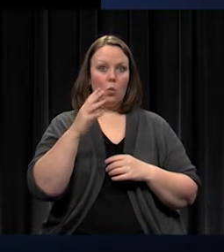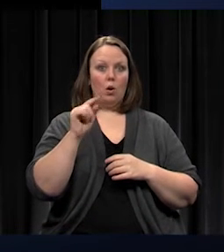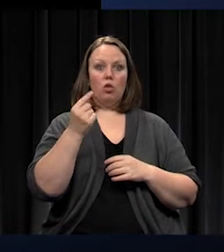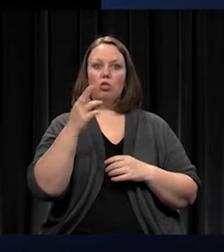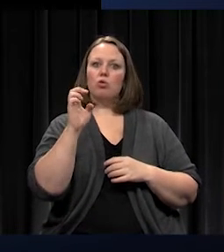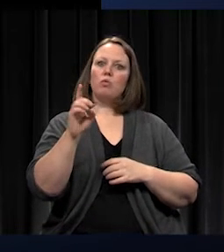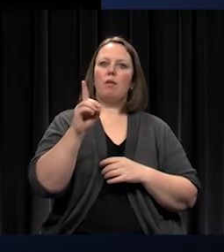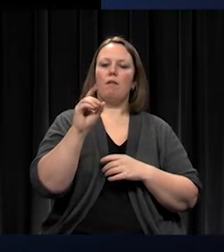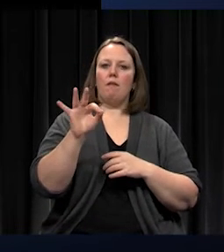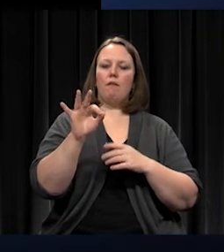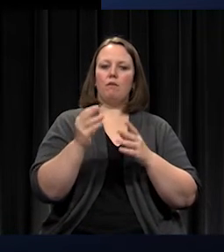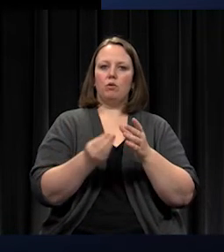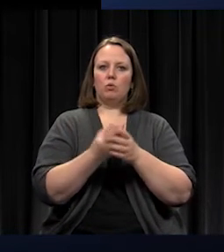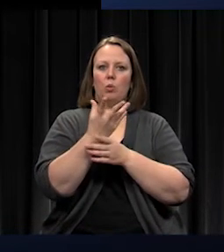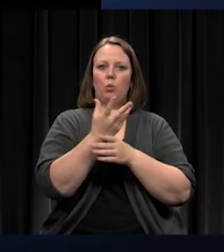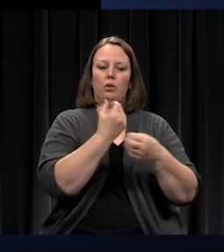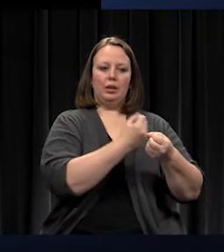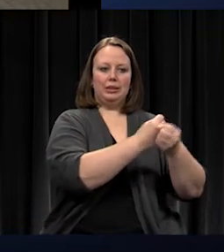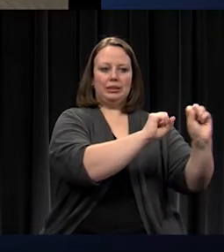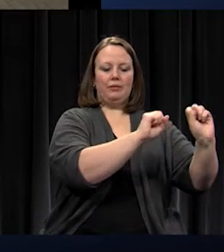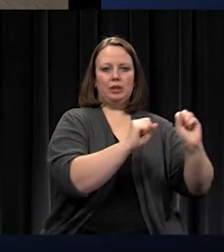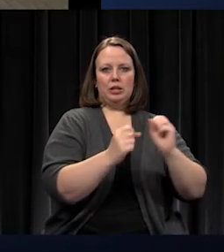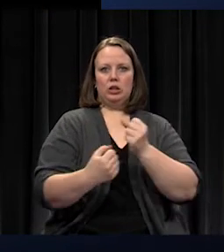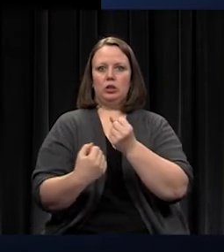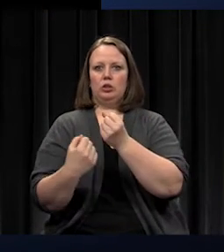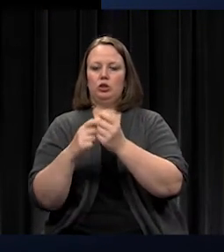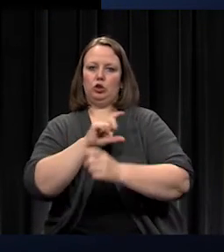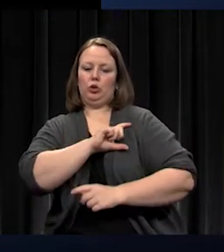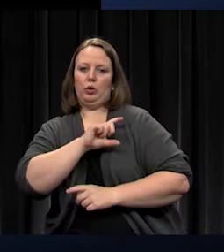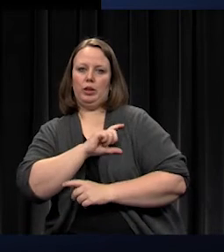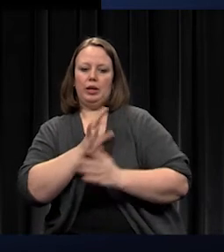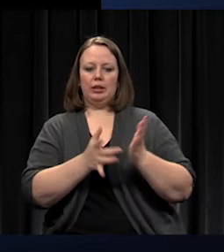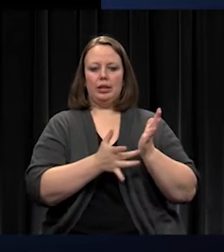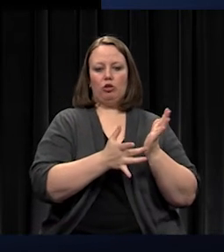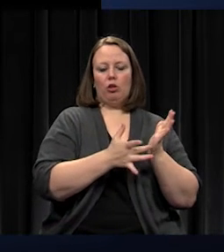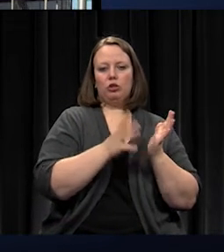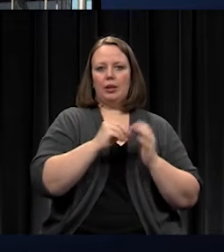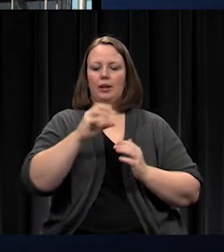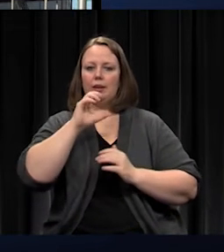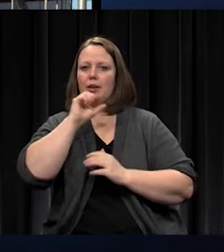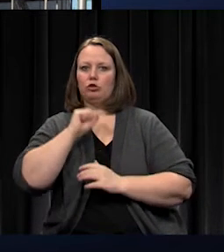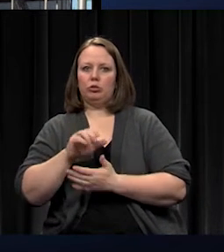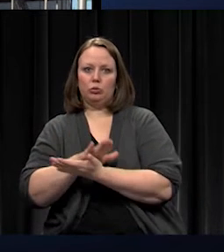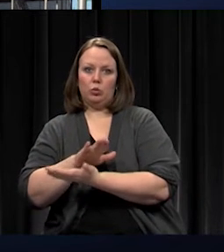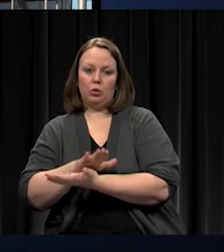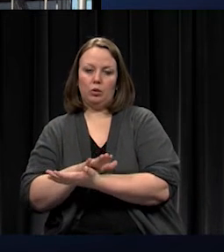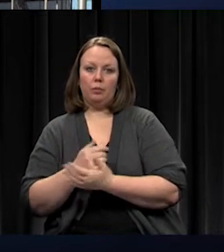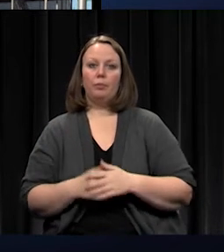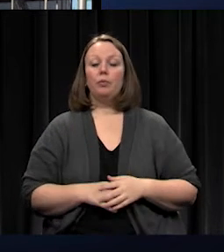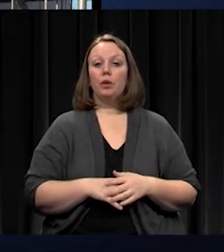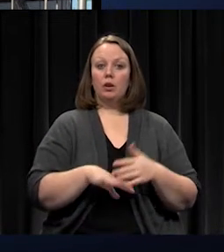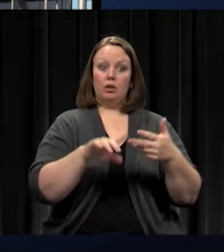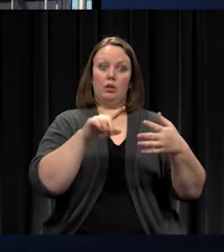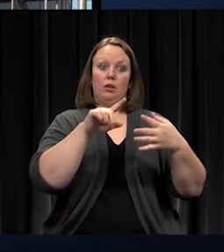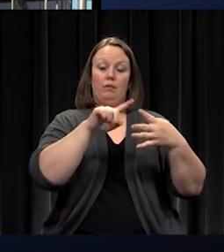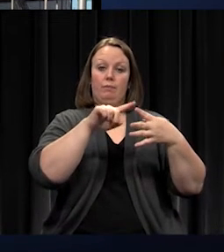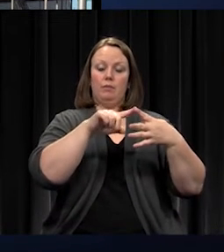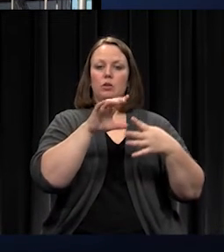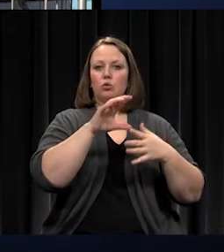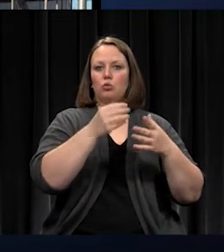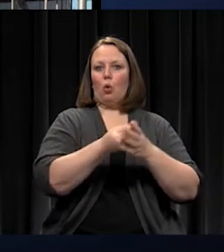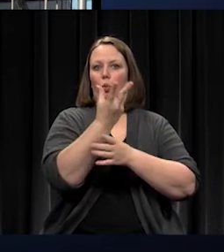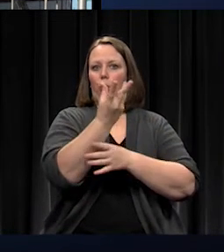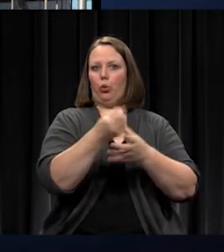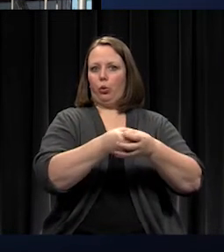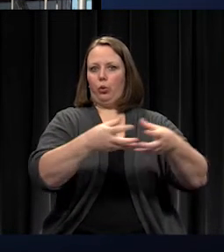safety, security, technology, and aging facilities. We started with growth and recapped exactly what